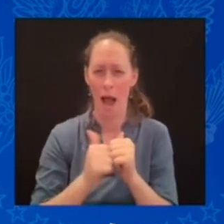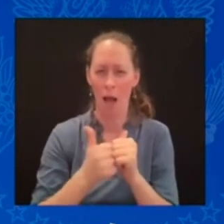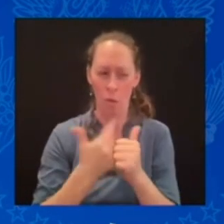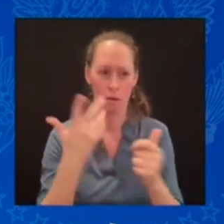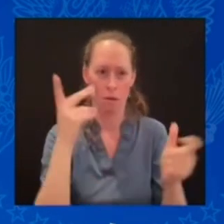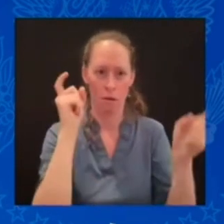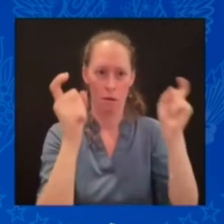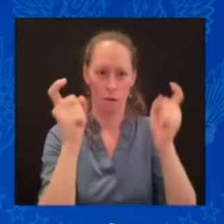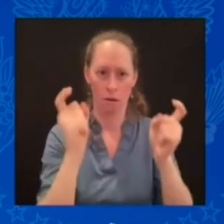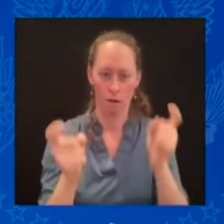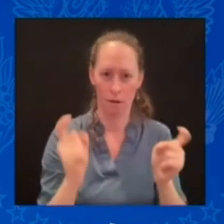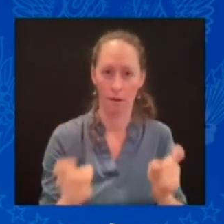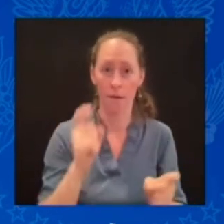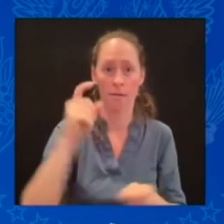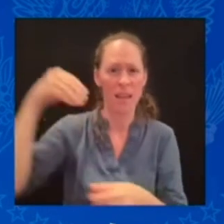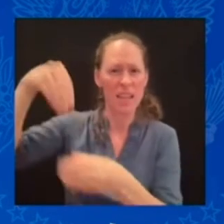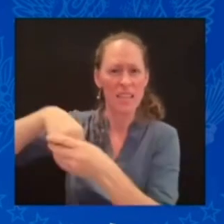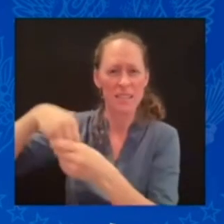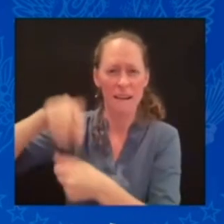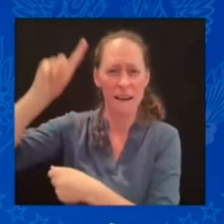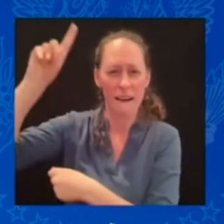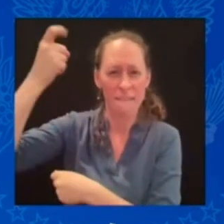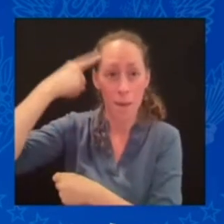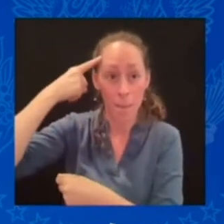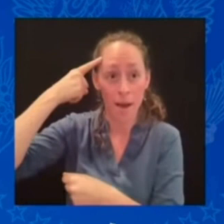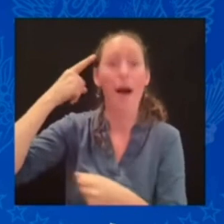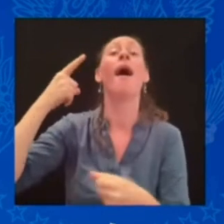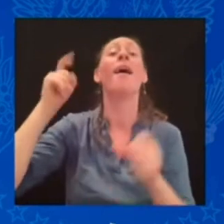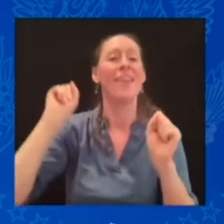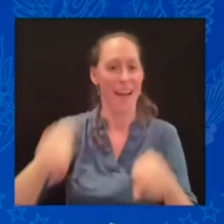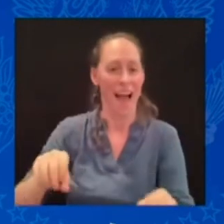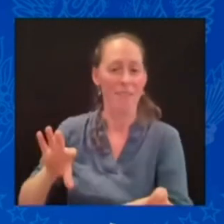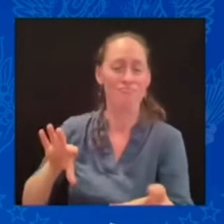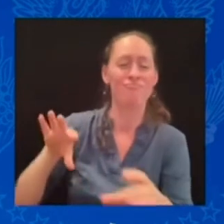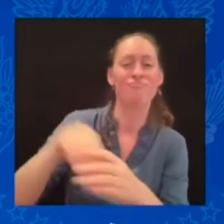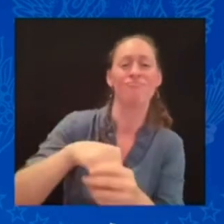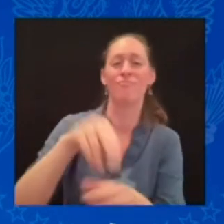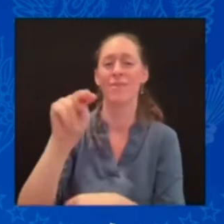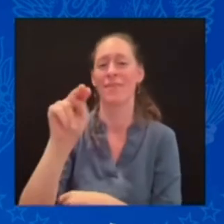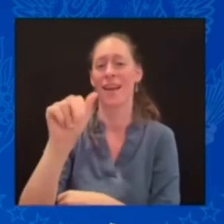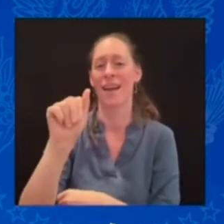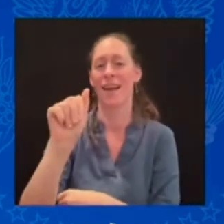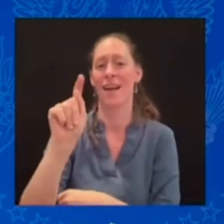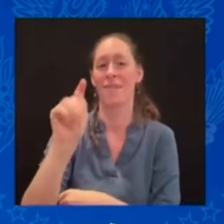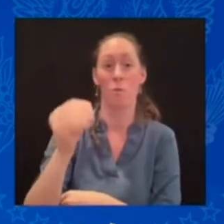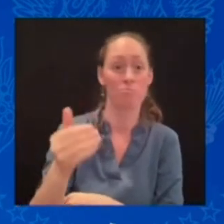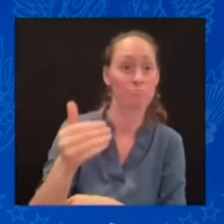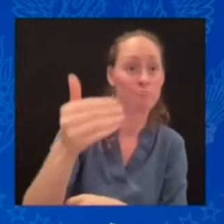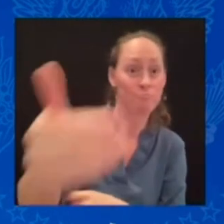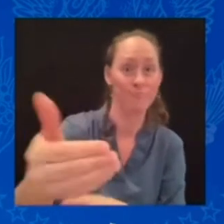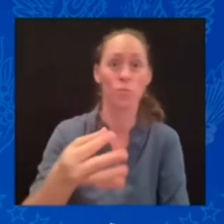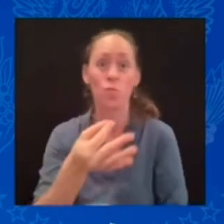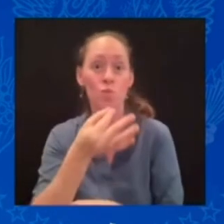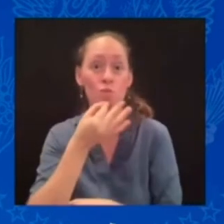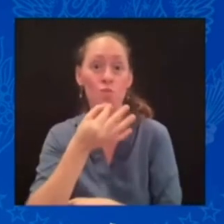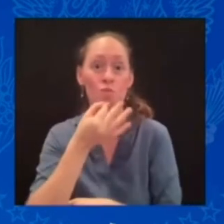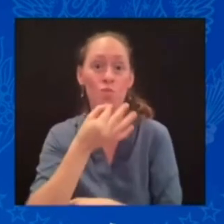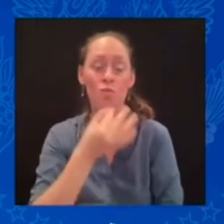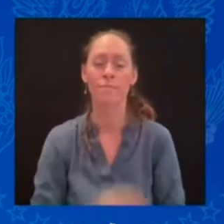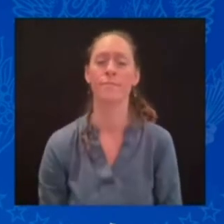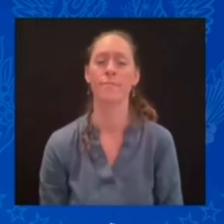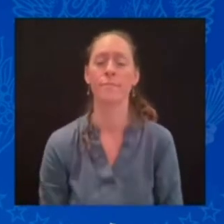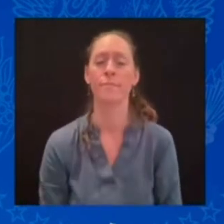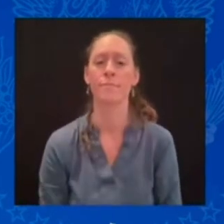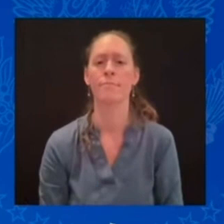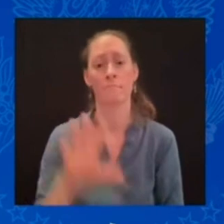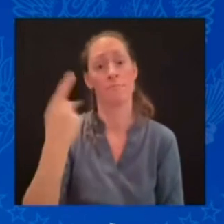not waiting for NATO membership to be finalized to commit to long-term security of Ukraine. The leaders